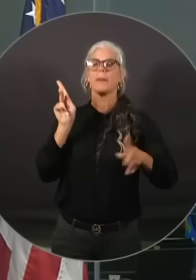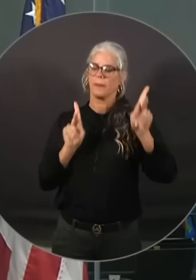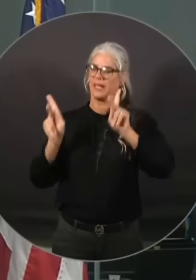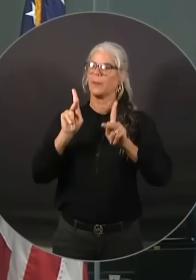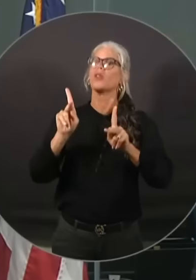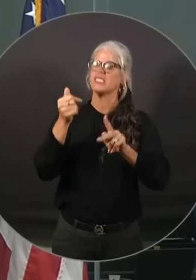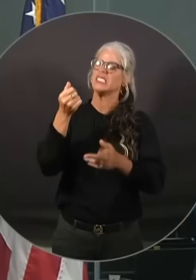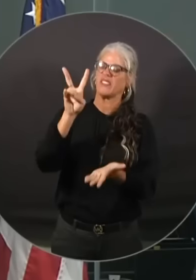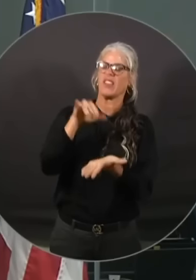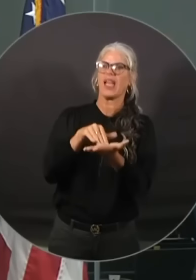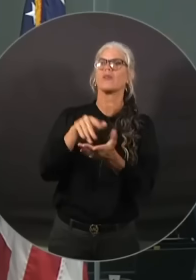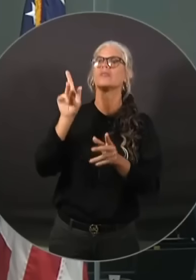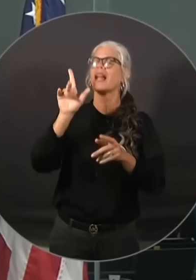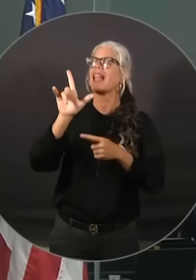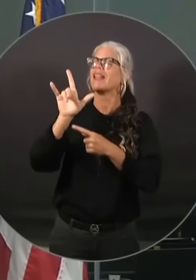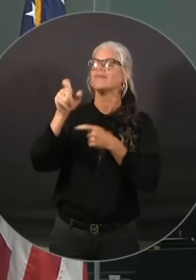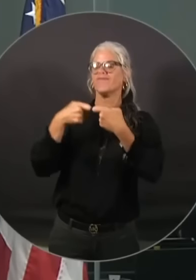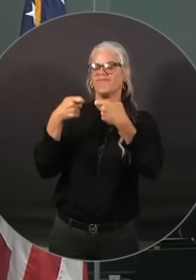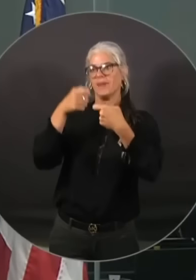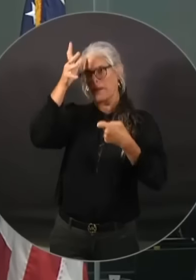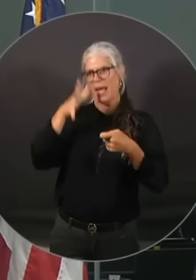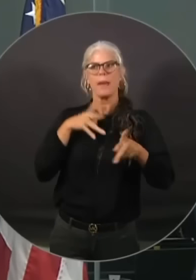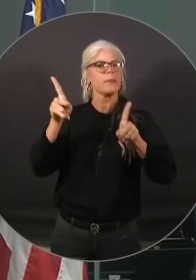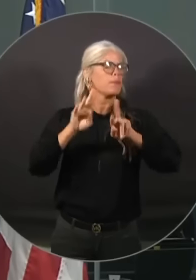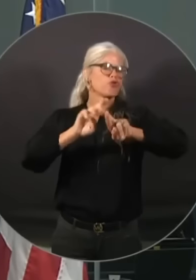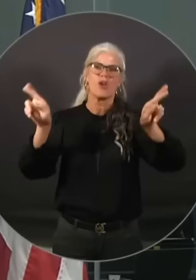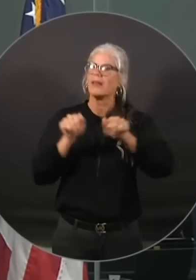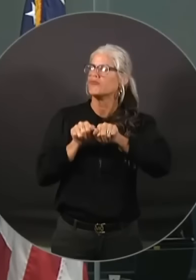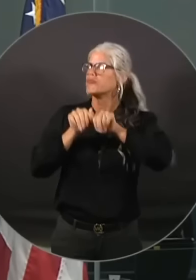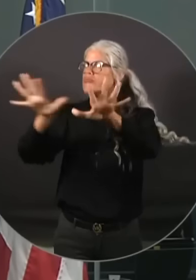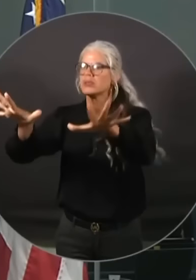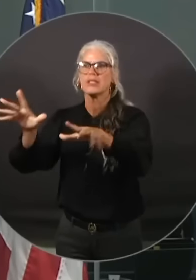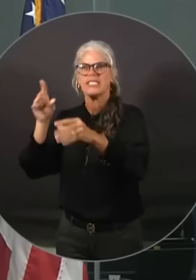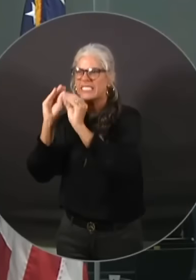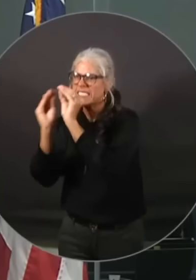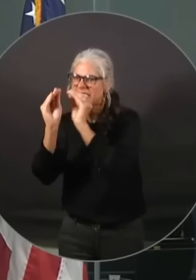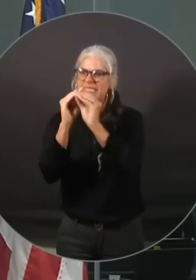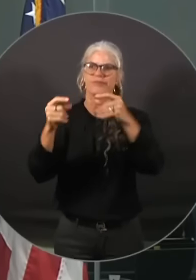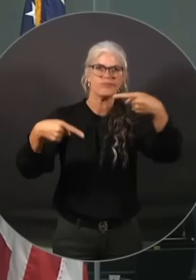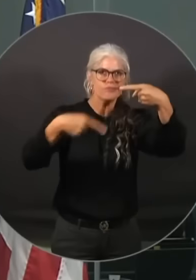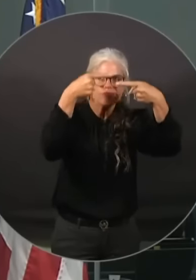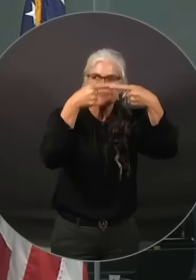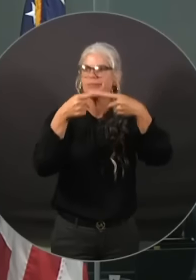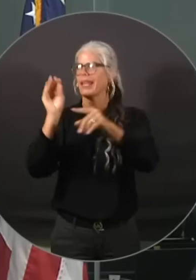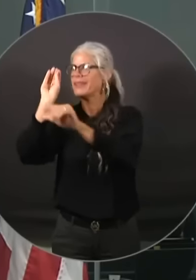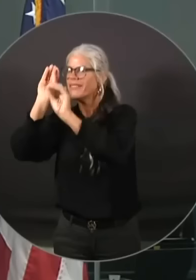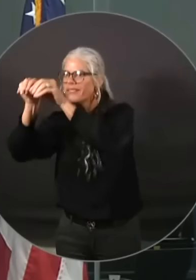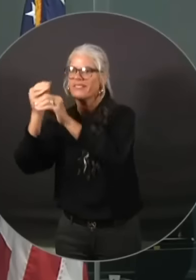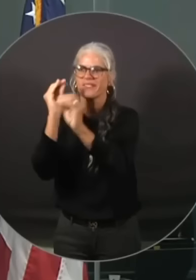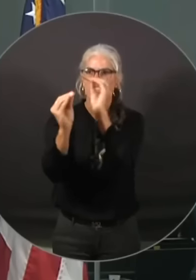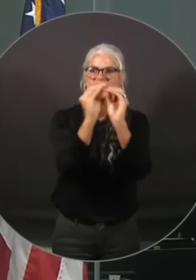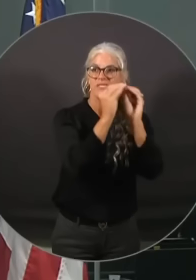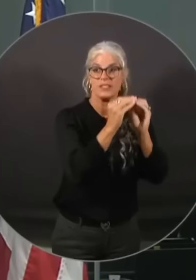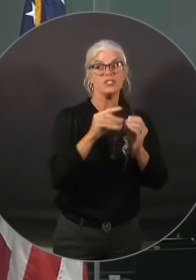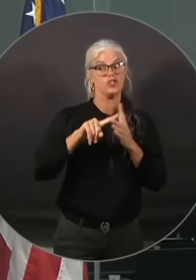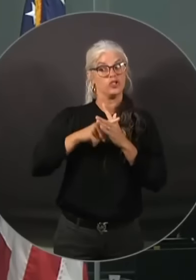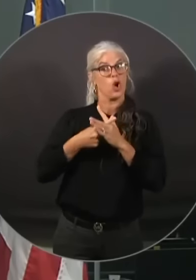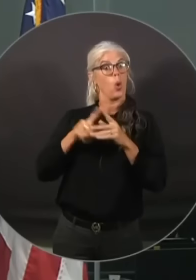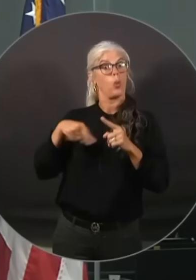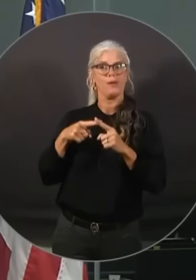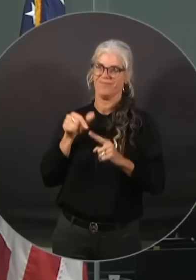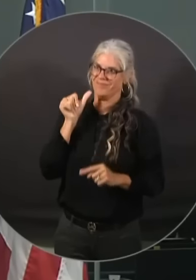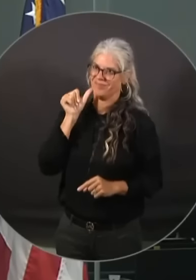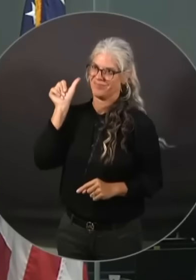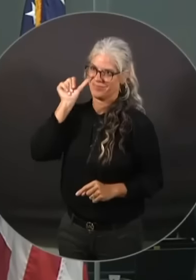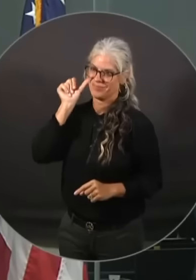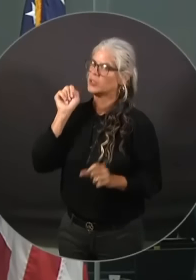And I know a lot of the utilities have already restored hundreds of thousands of folks starting yesterday. We